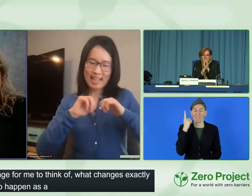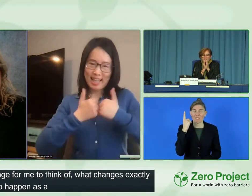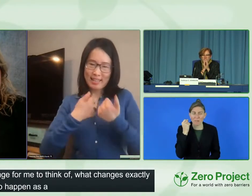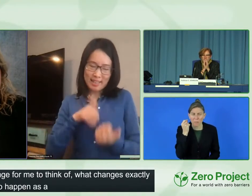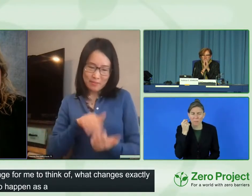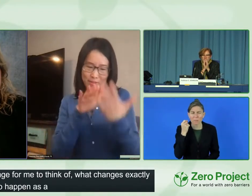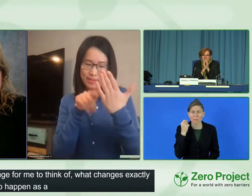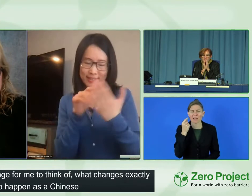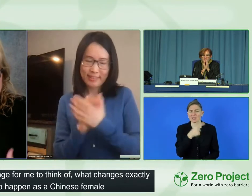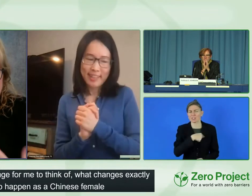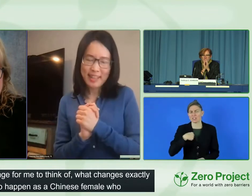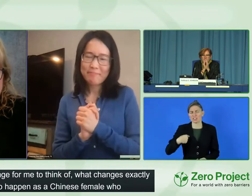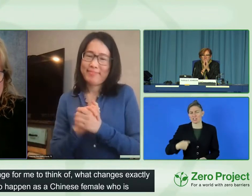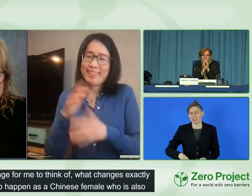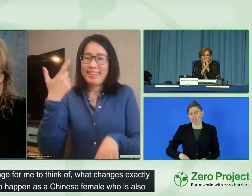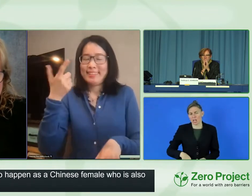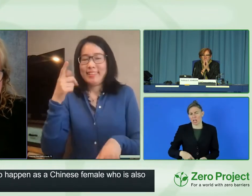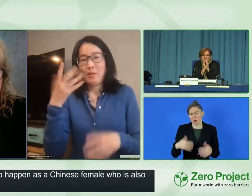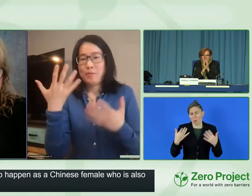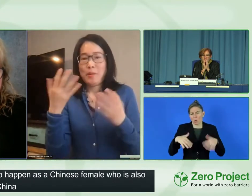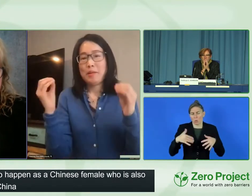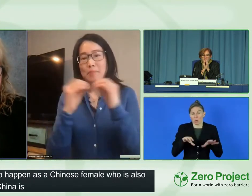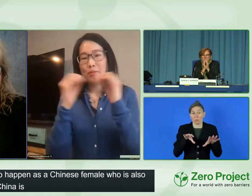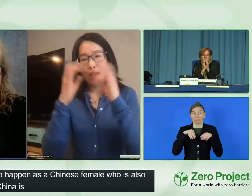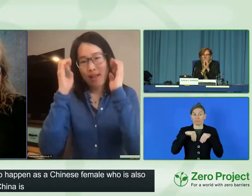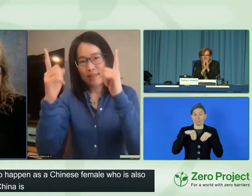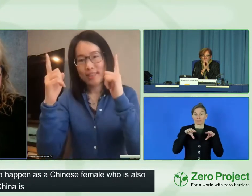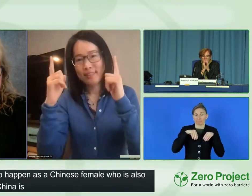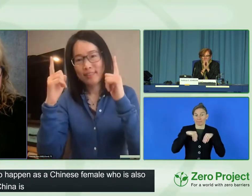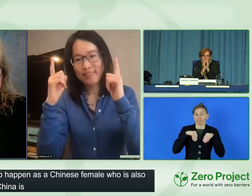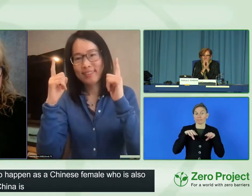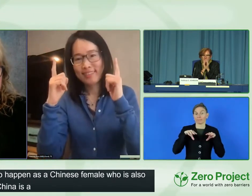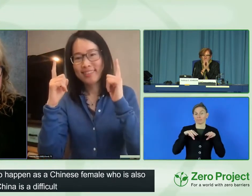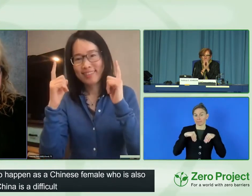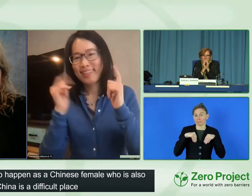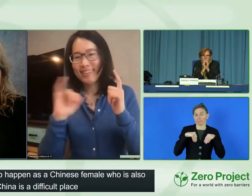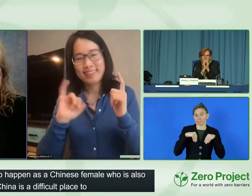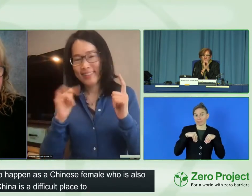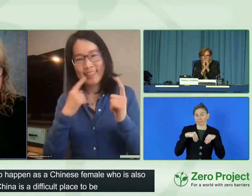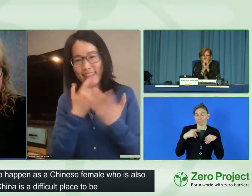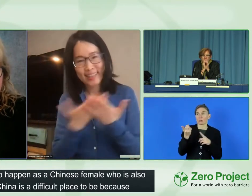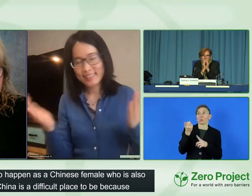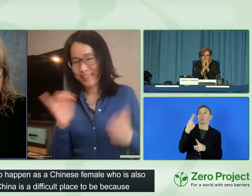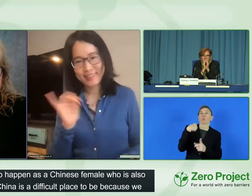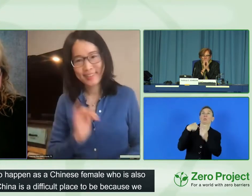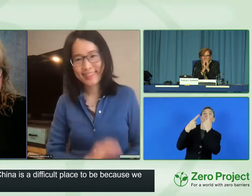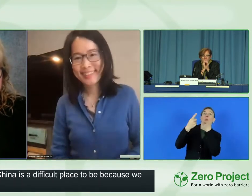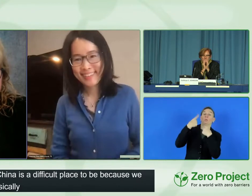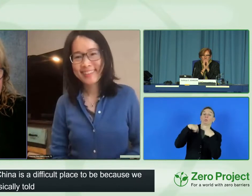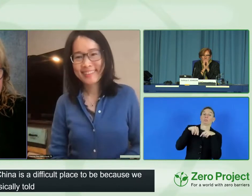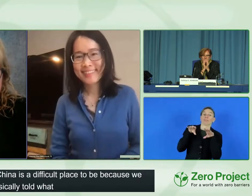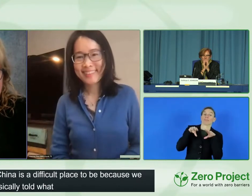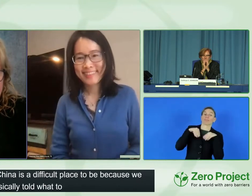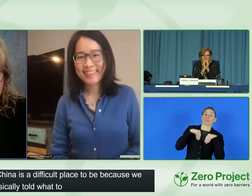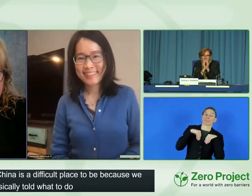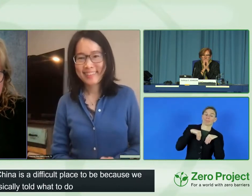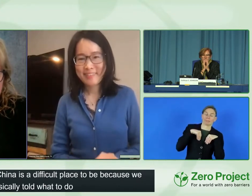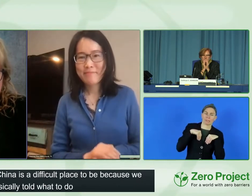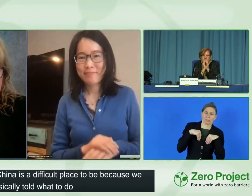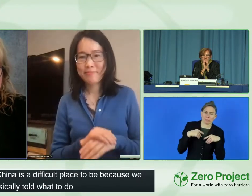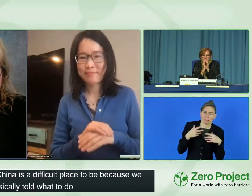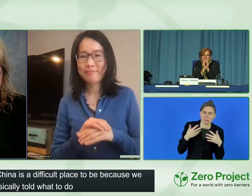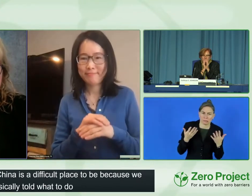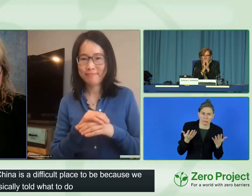to be because we're basically told what to do. I think it really centers around